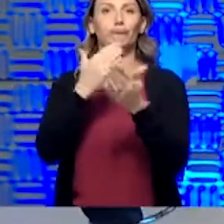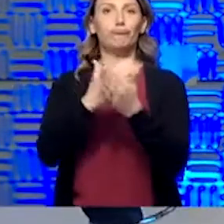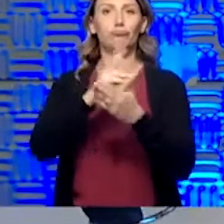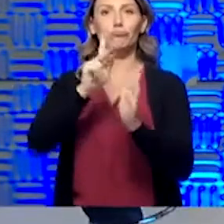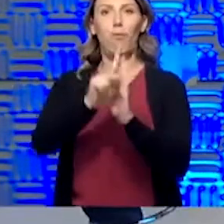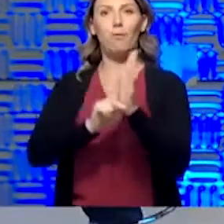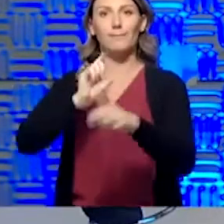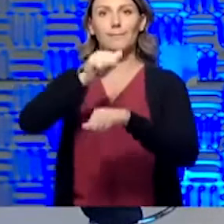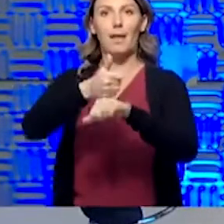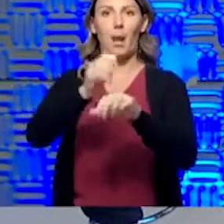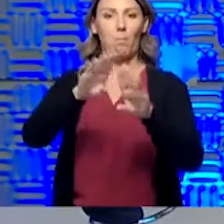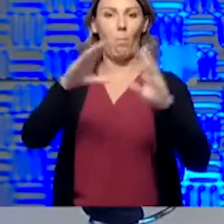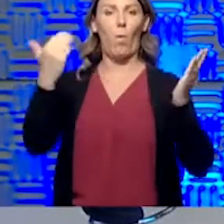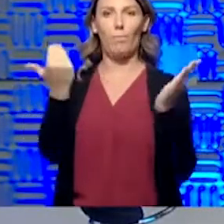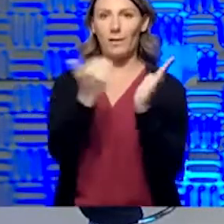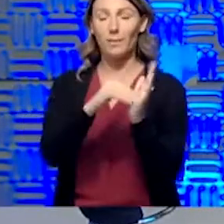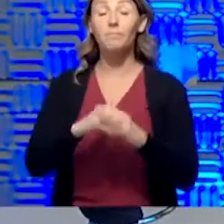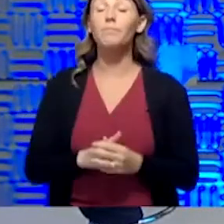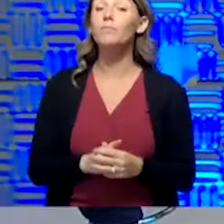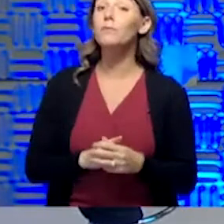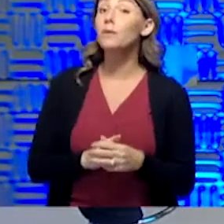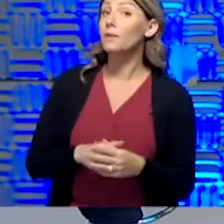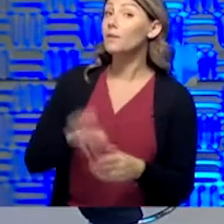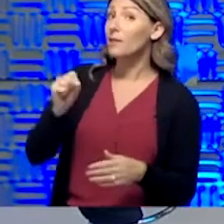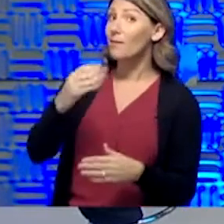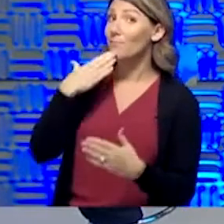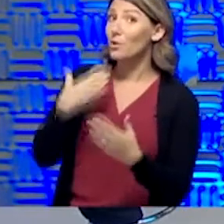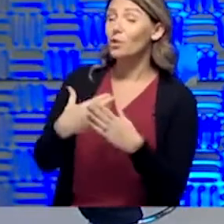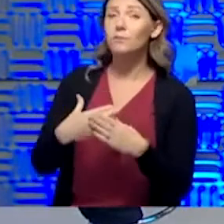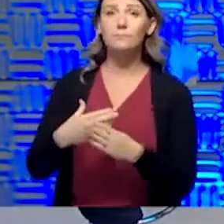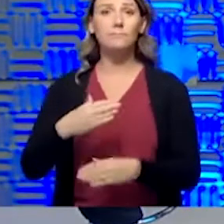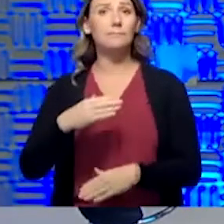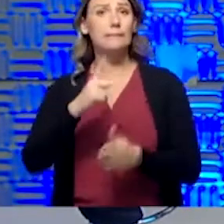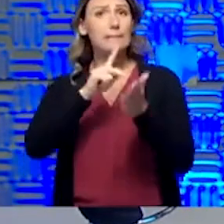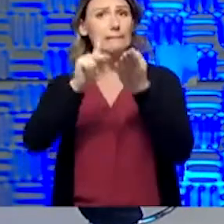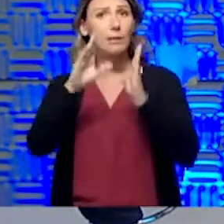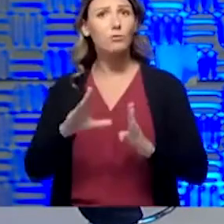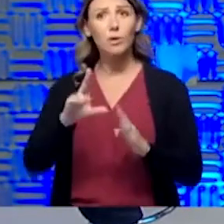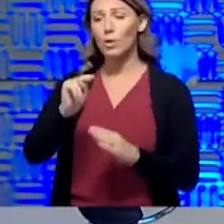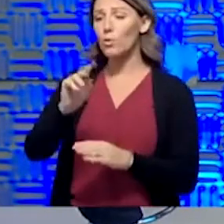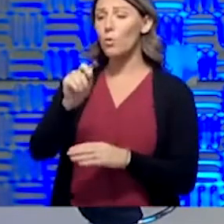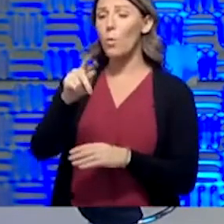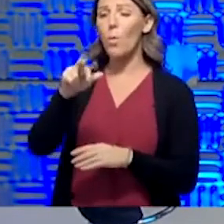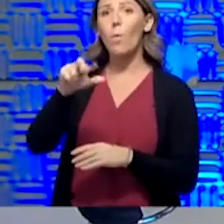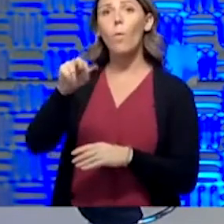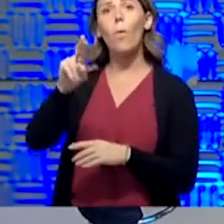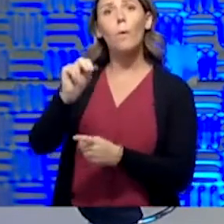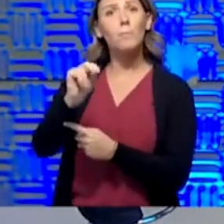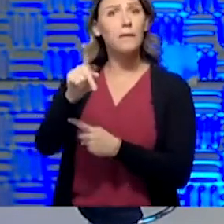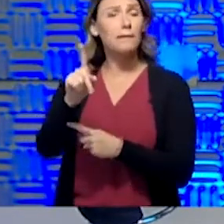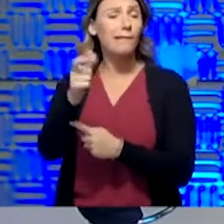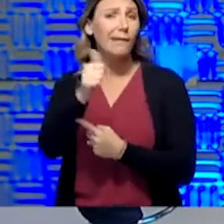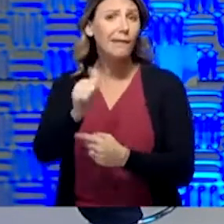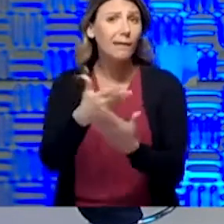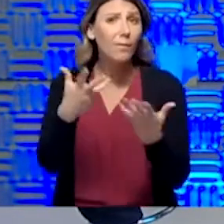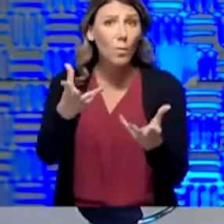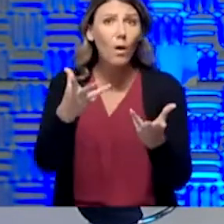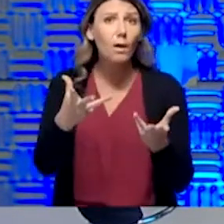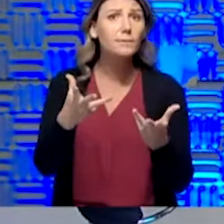Yeah. So, Secretary Norman, anything, just kind of an opening thoughts from you today and